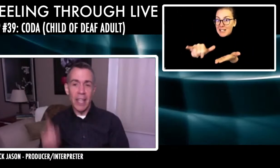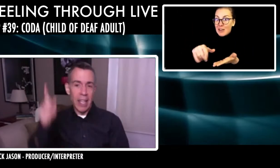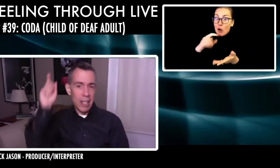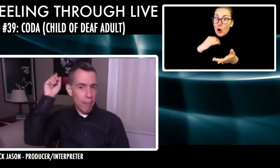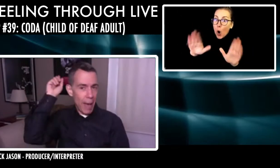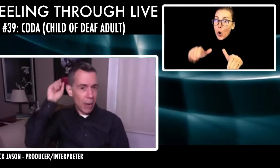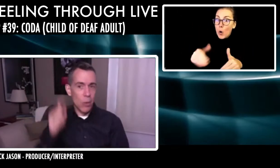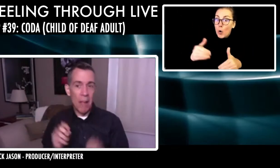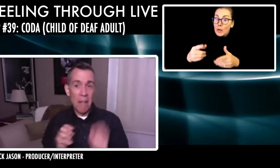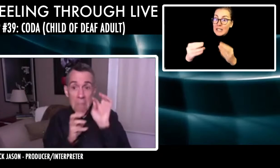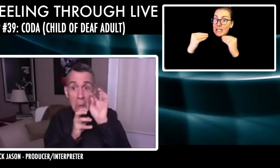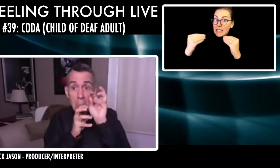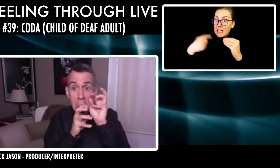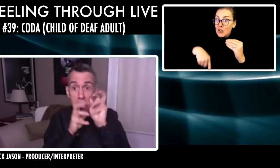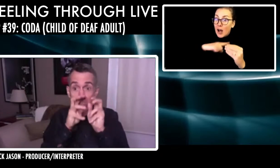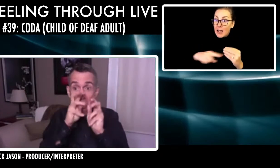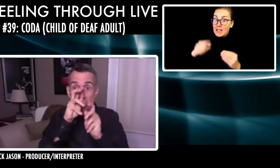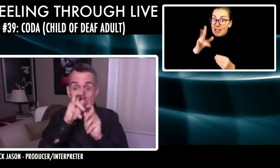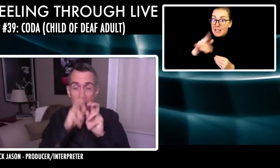and their kid in the back was going.